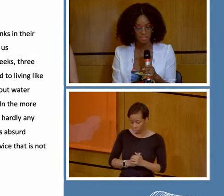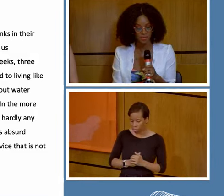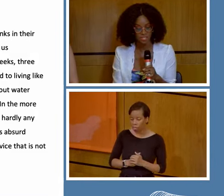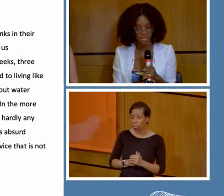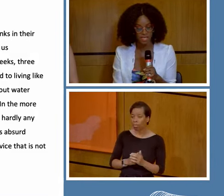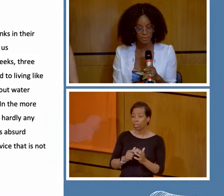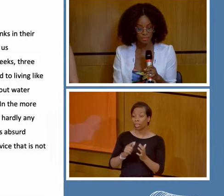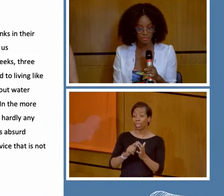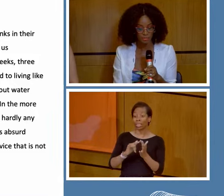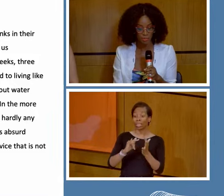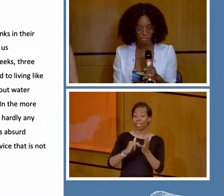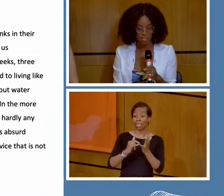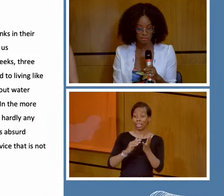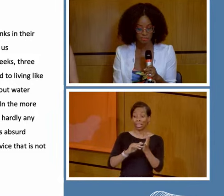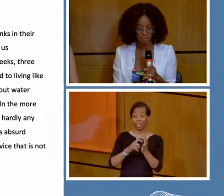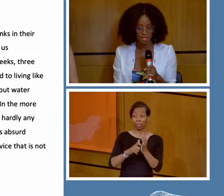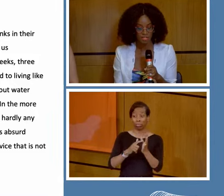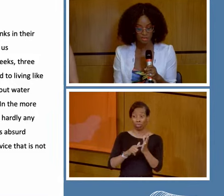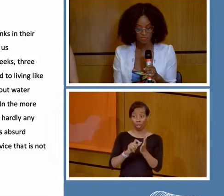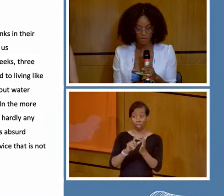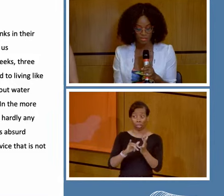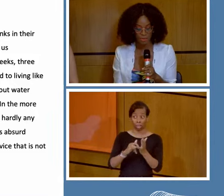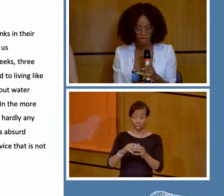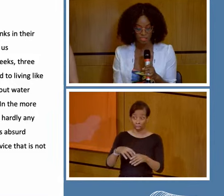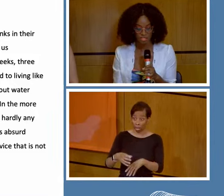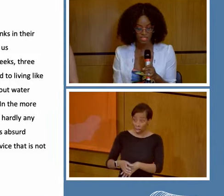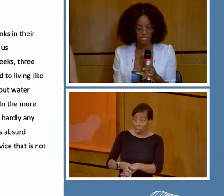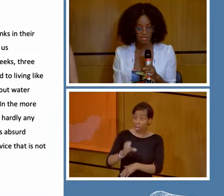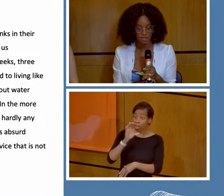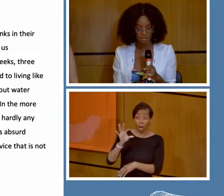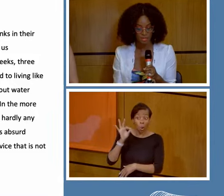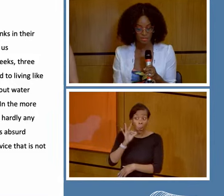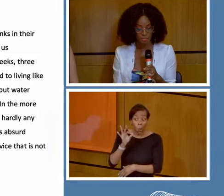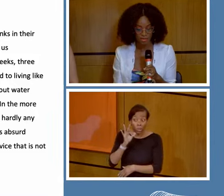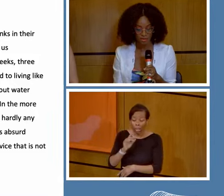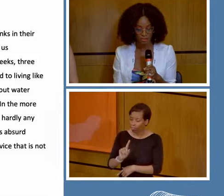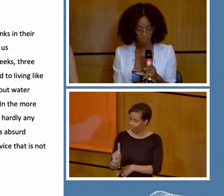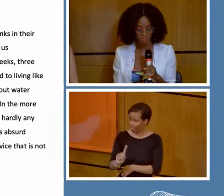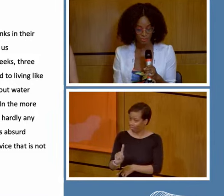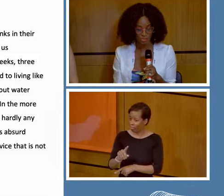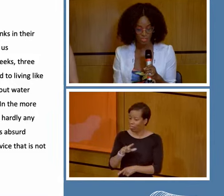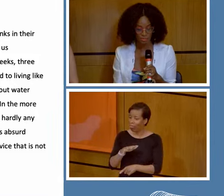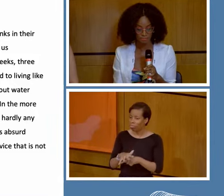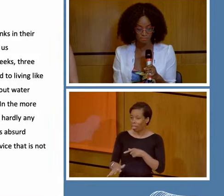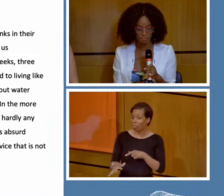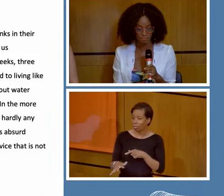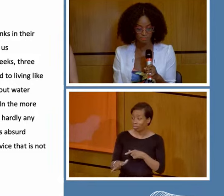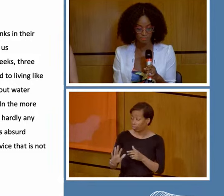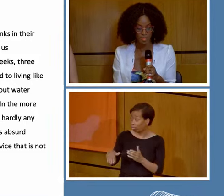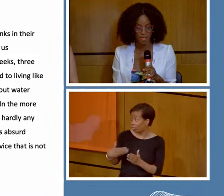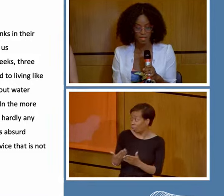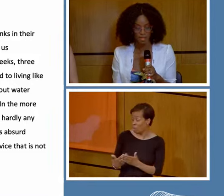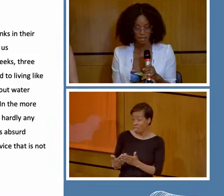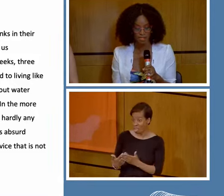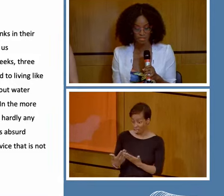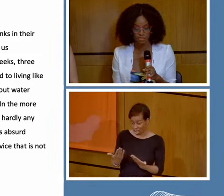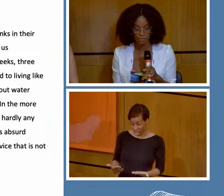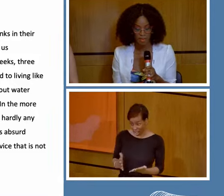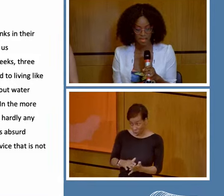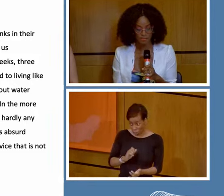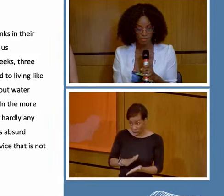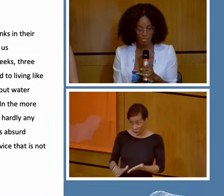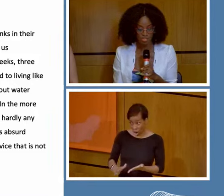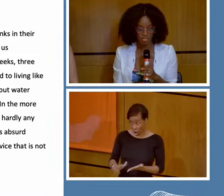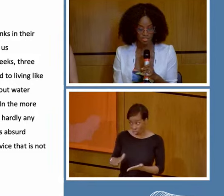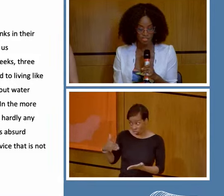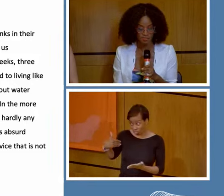because there isn't any potable water. So far in March, it's another month without potable water. Children